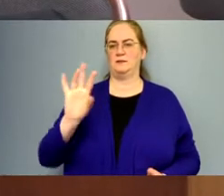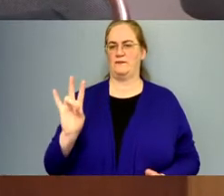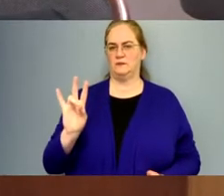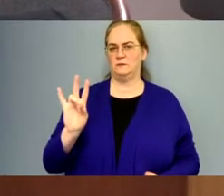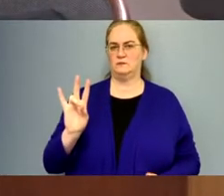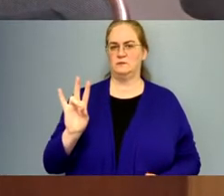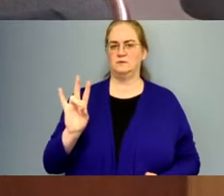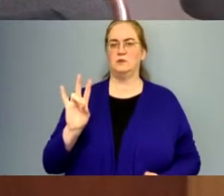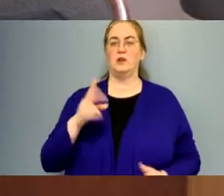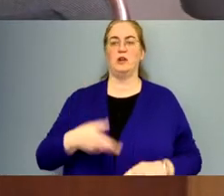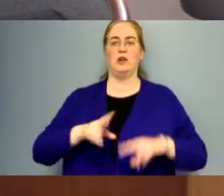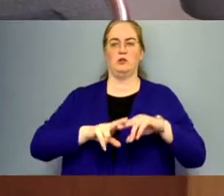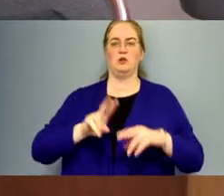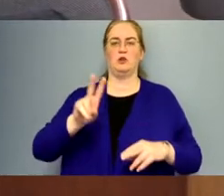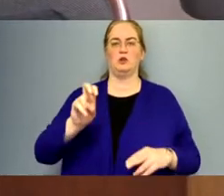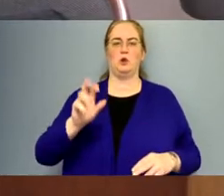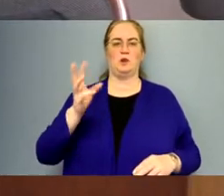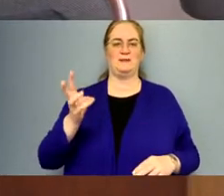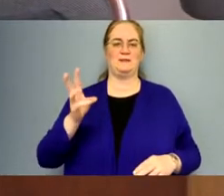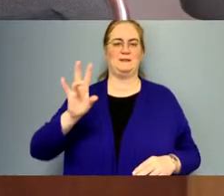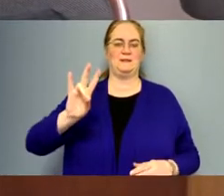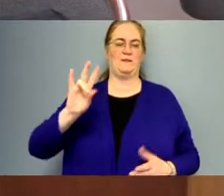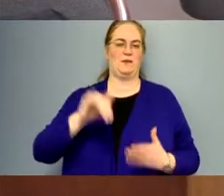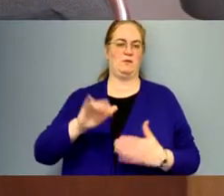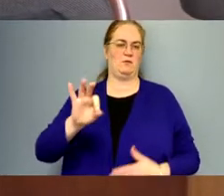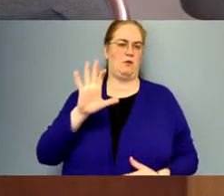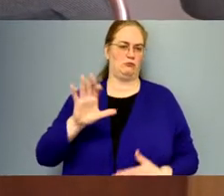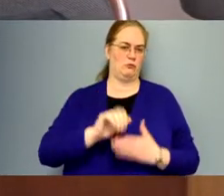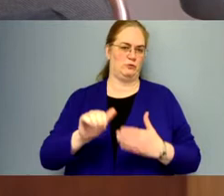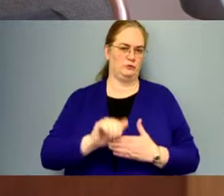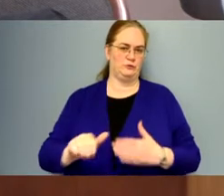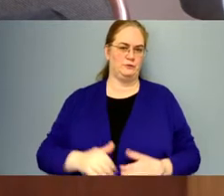Uh, the increase is 267,900 dollars.